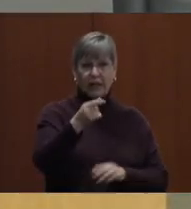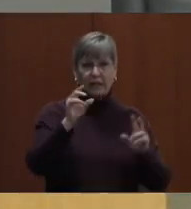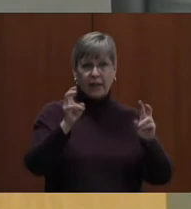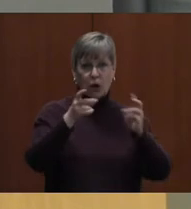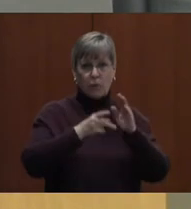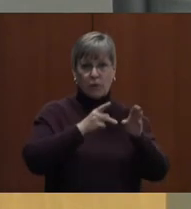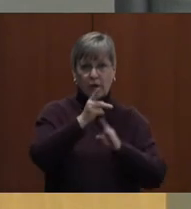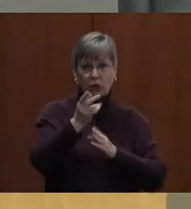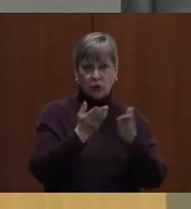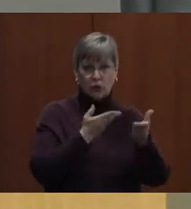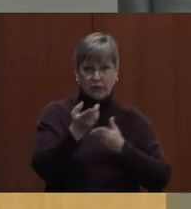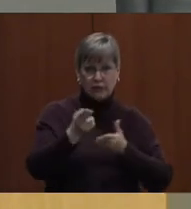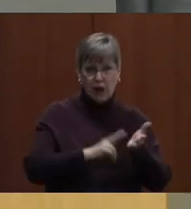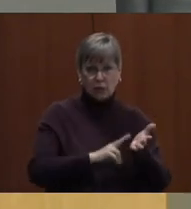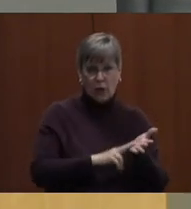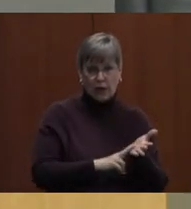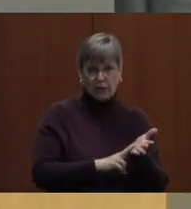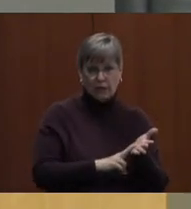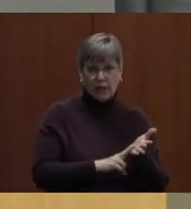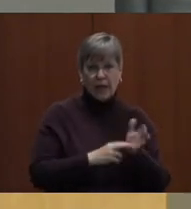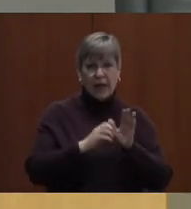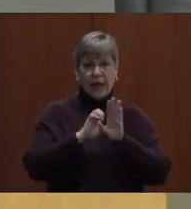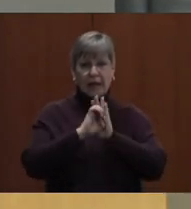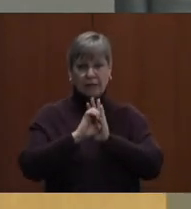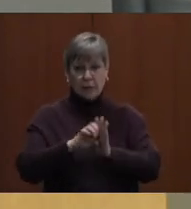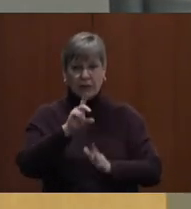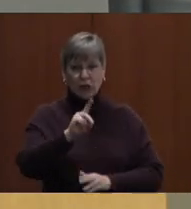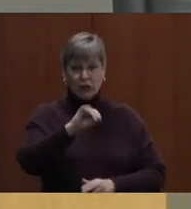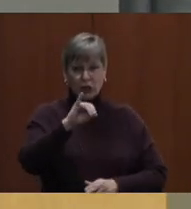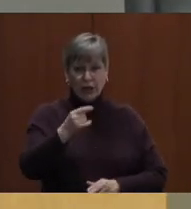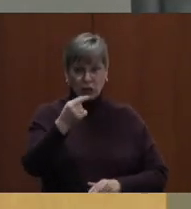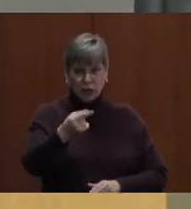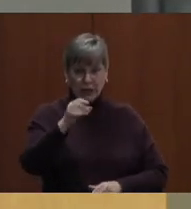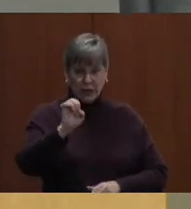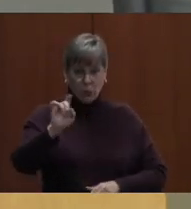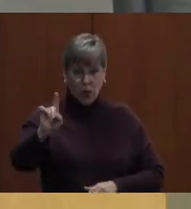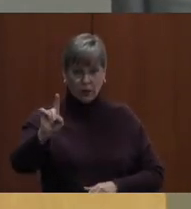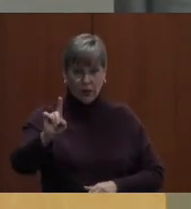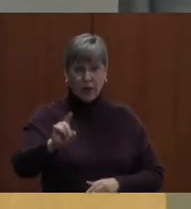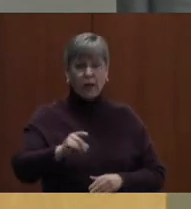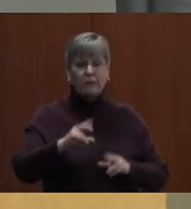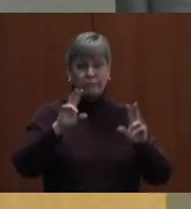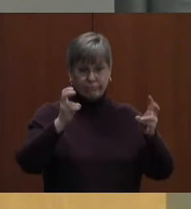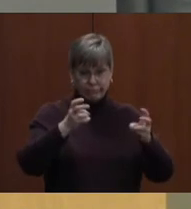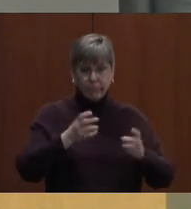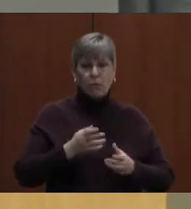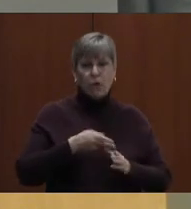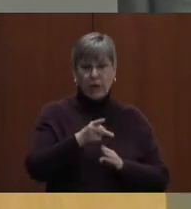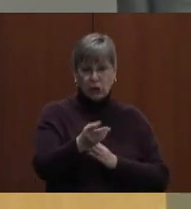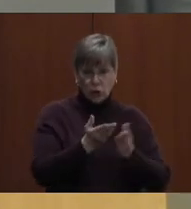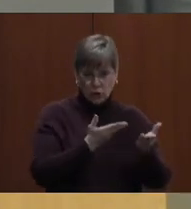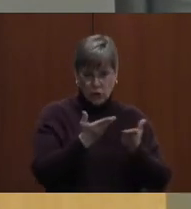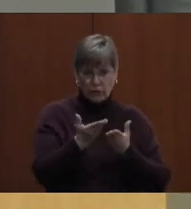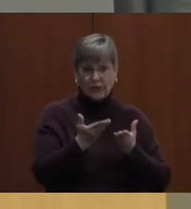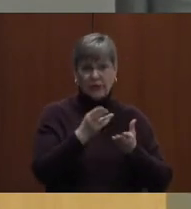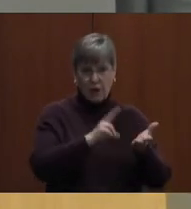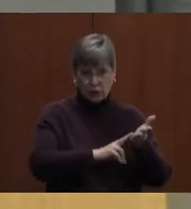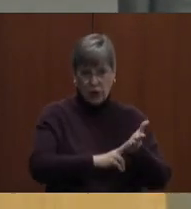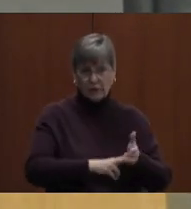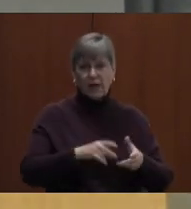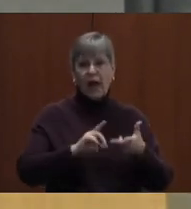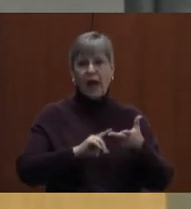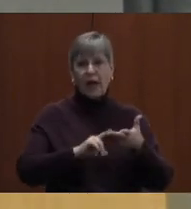professional services contract, exhibit D.J.G.E. 1, entitled professional services contracts,